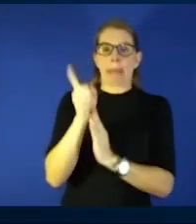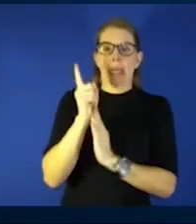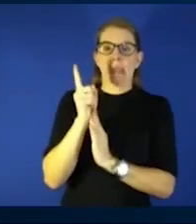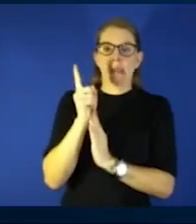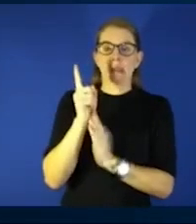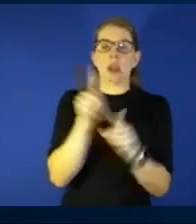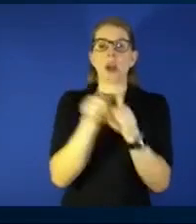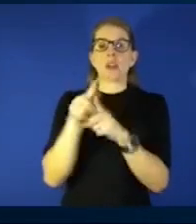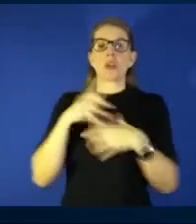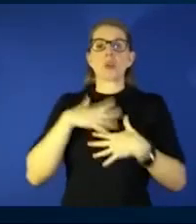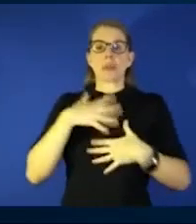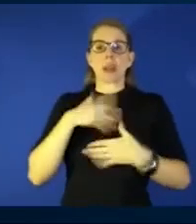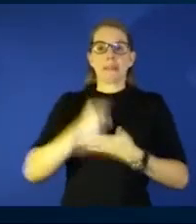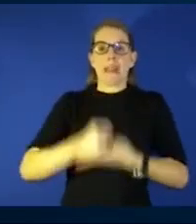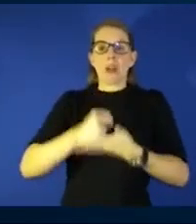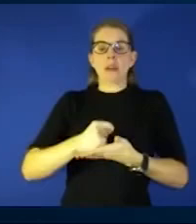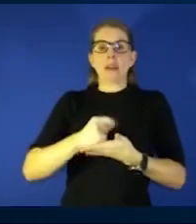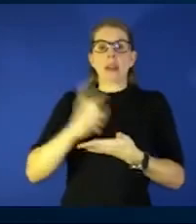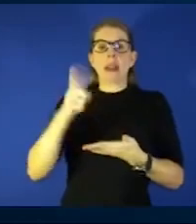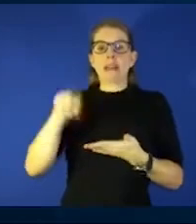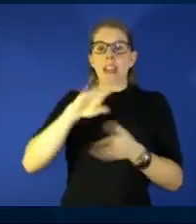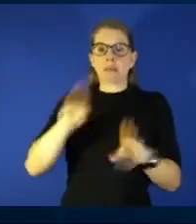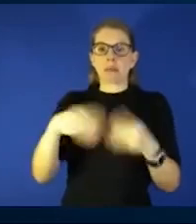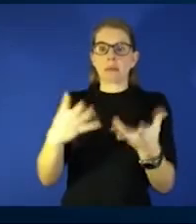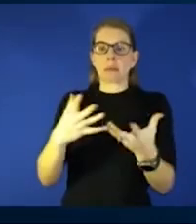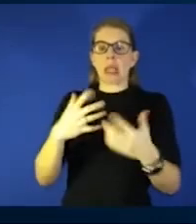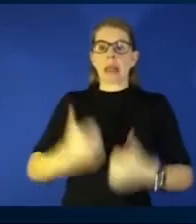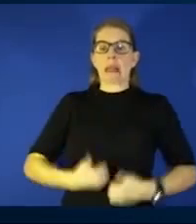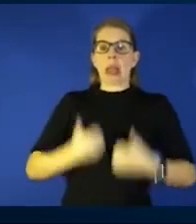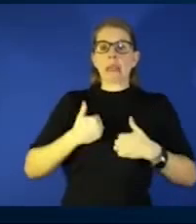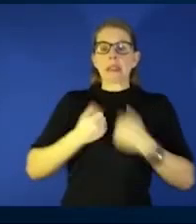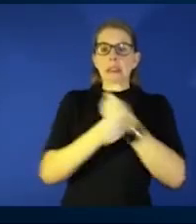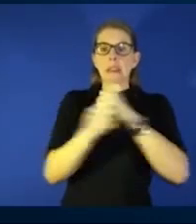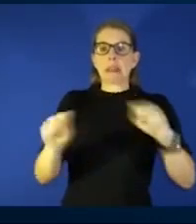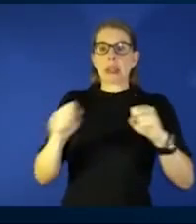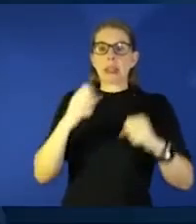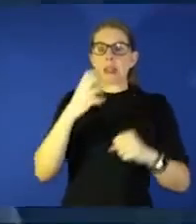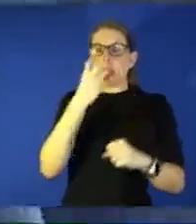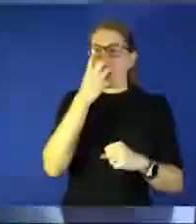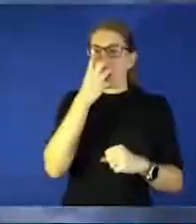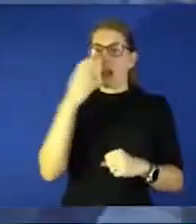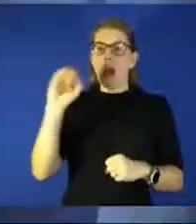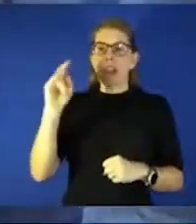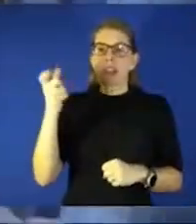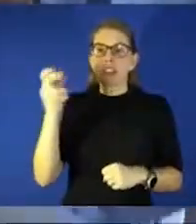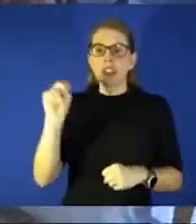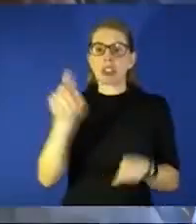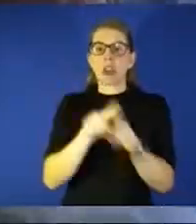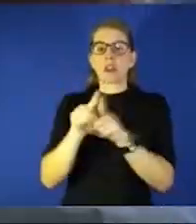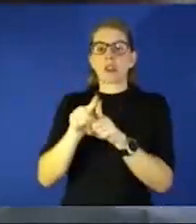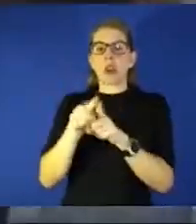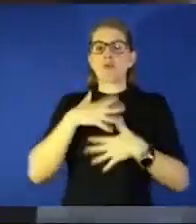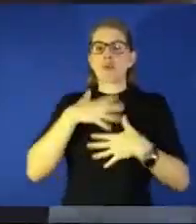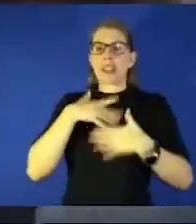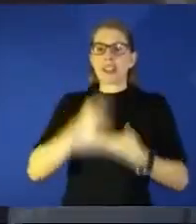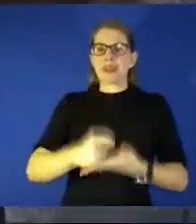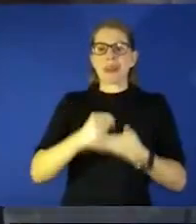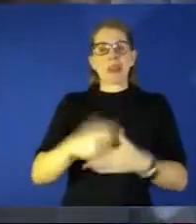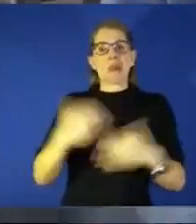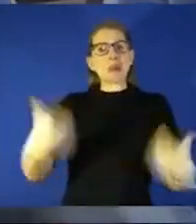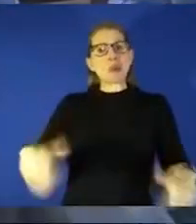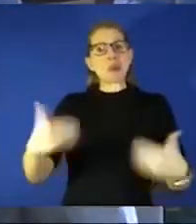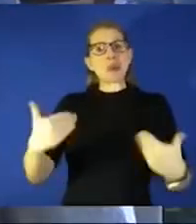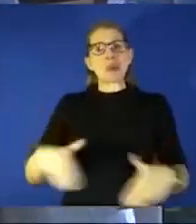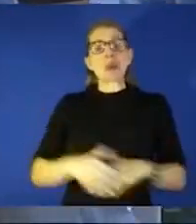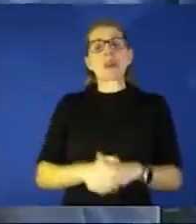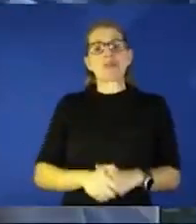therapists who are delivering life-saving oxygen and breathing treatments and so I think that that needs to be continued to be reinforced yeah I